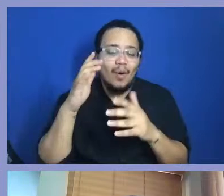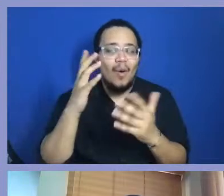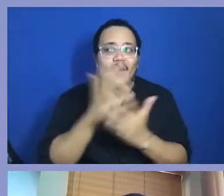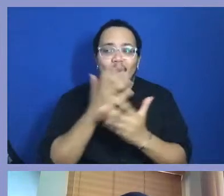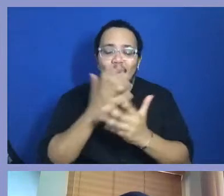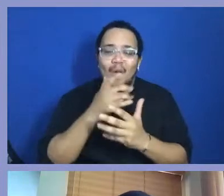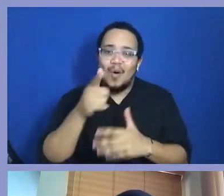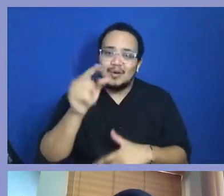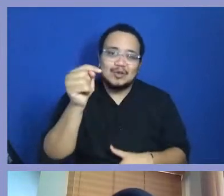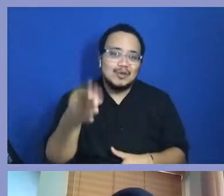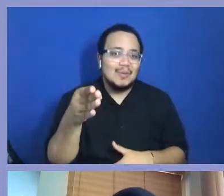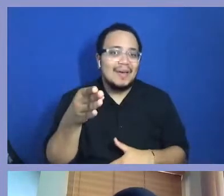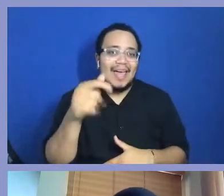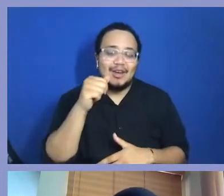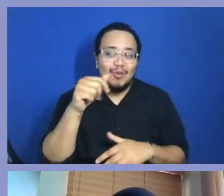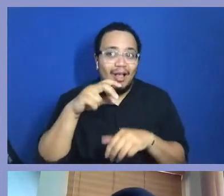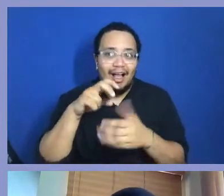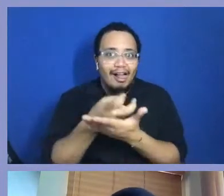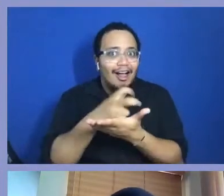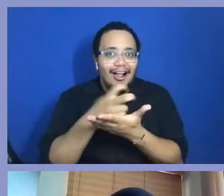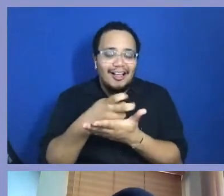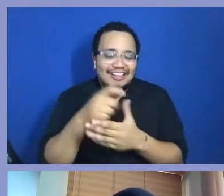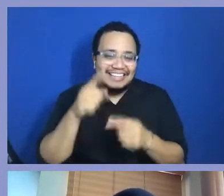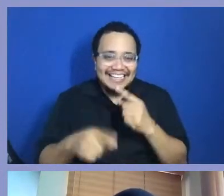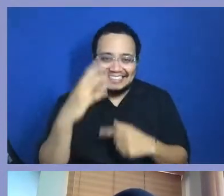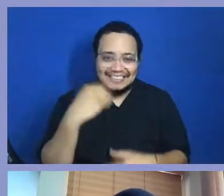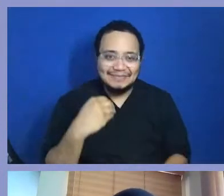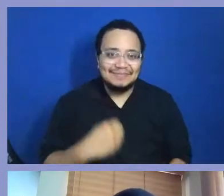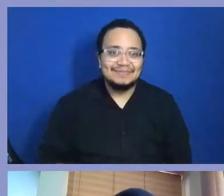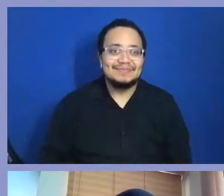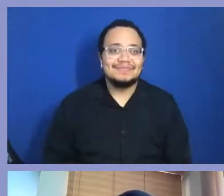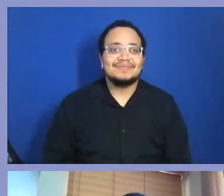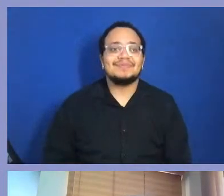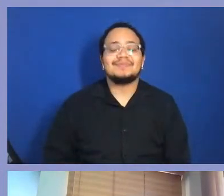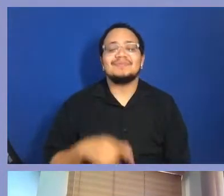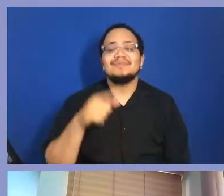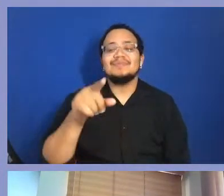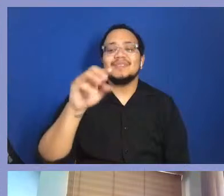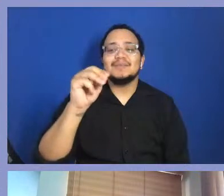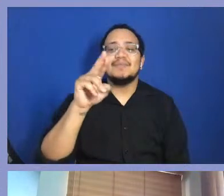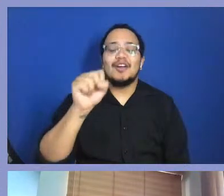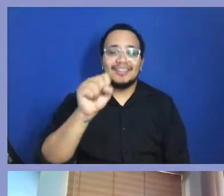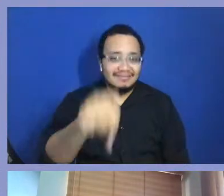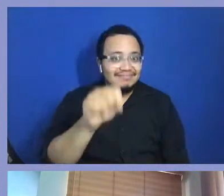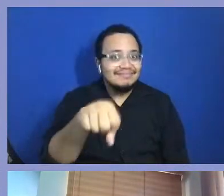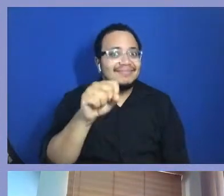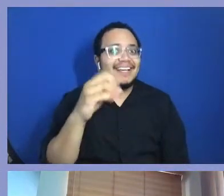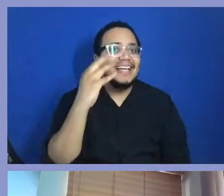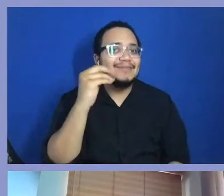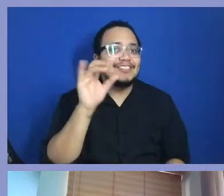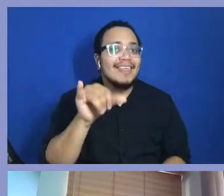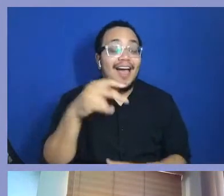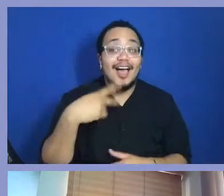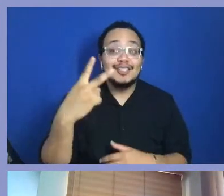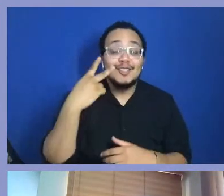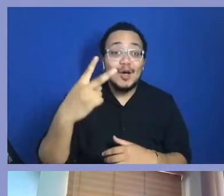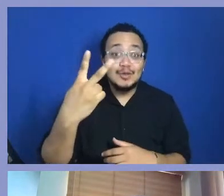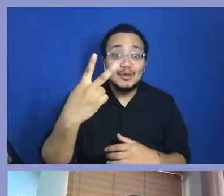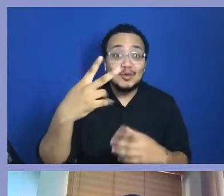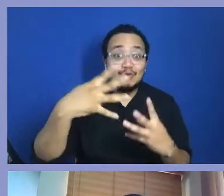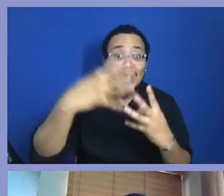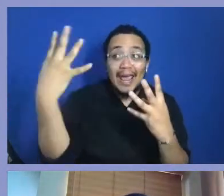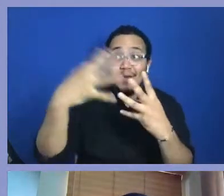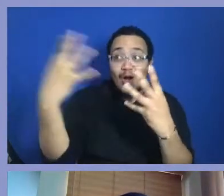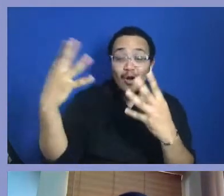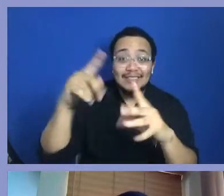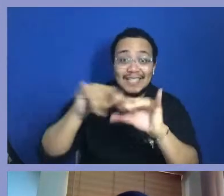You know, that's very valid. I saw a double rainbow the other day, and no one will believe me because I didn't take a picture of it. So, you know, it didn't happen. It didn't happen.